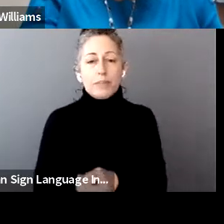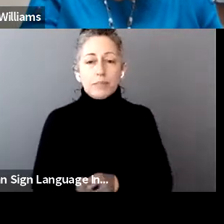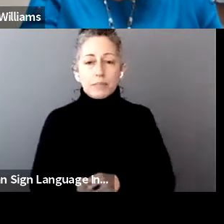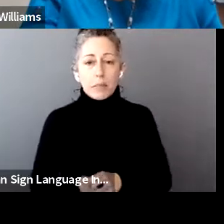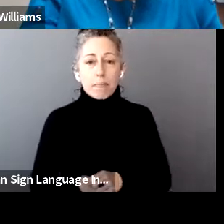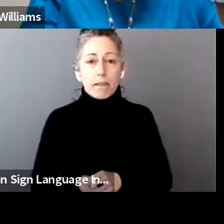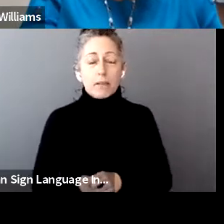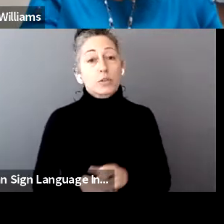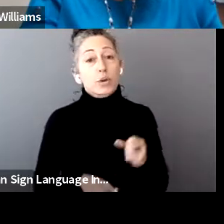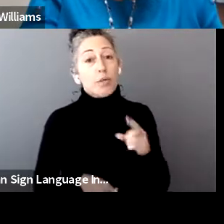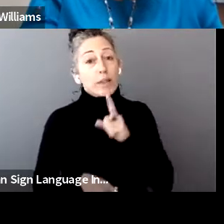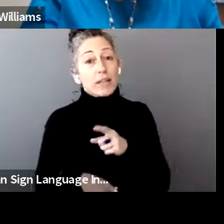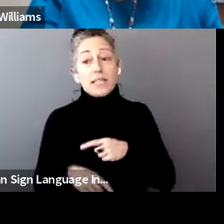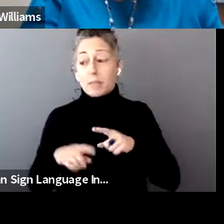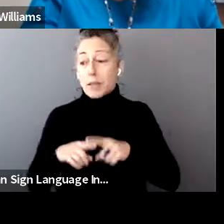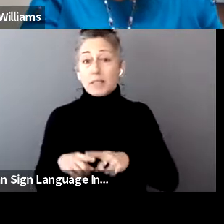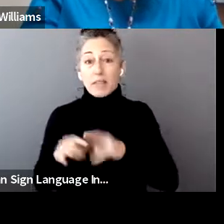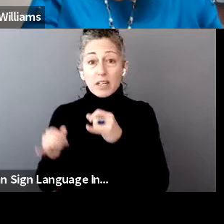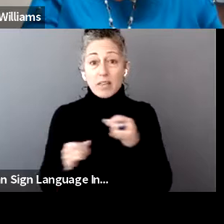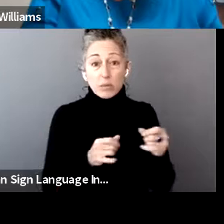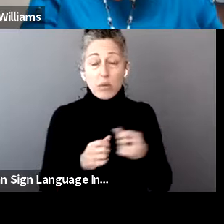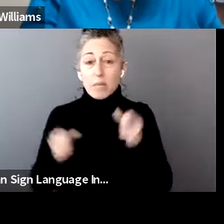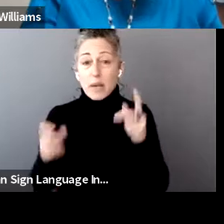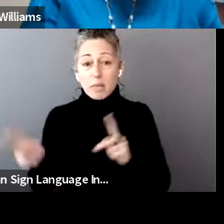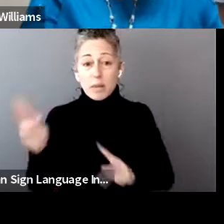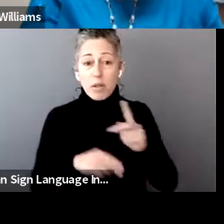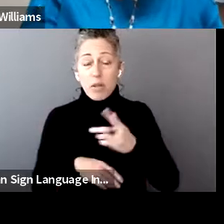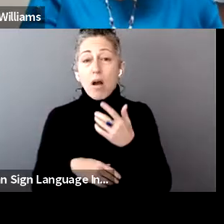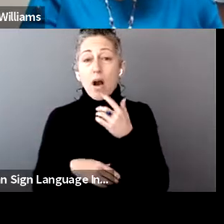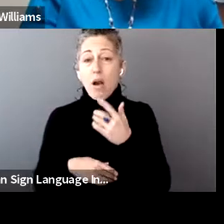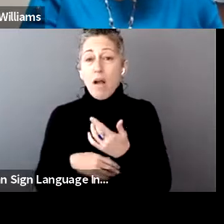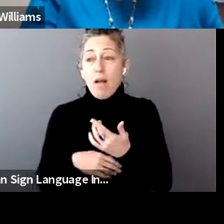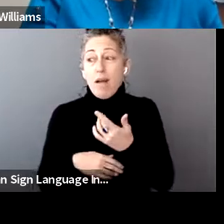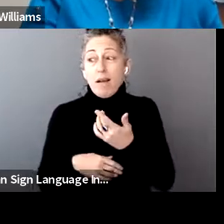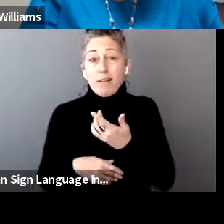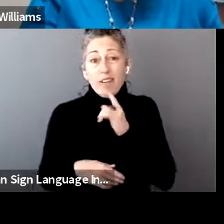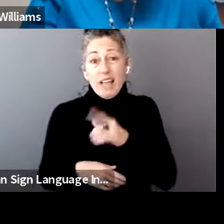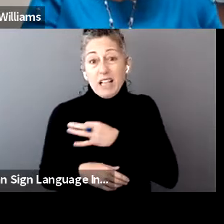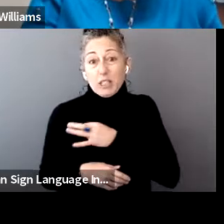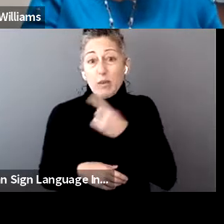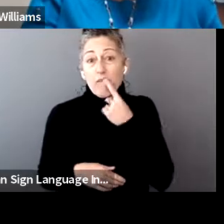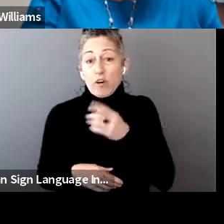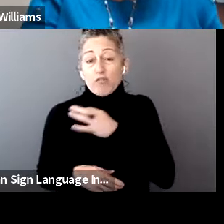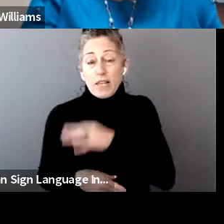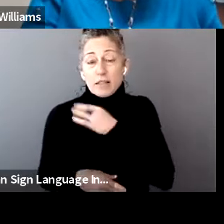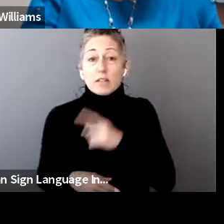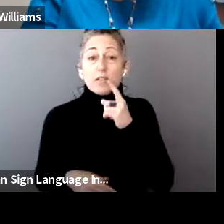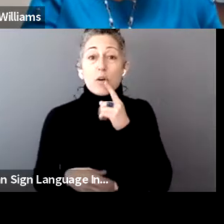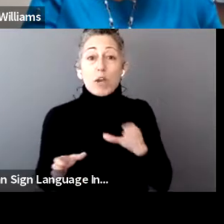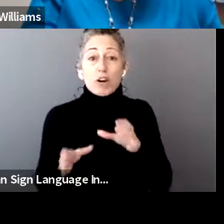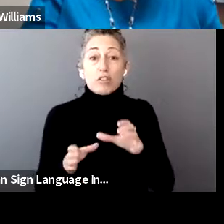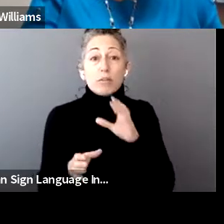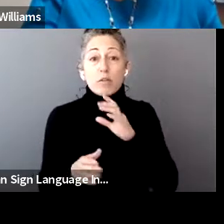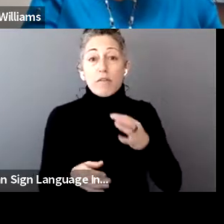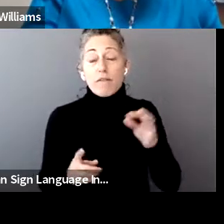Many are eligible for credits that they are not aware of. And so we urge them to just file their 2020 taxes